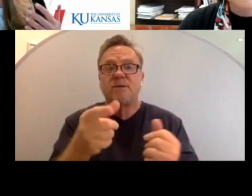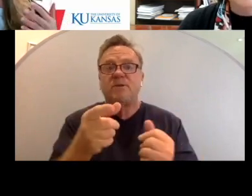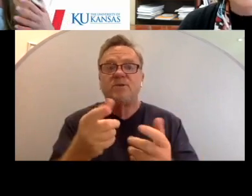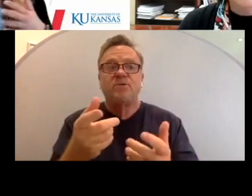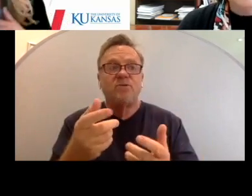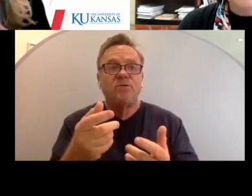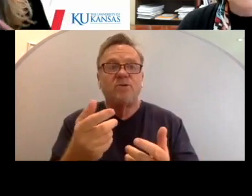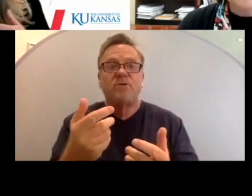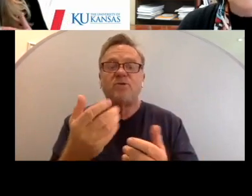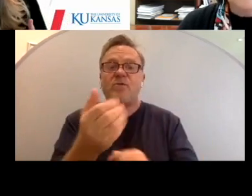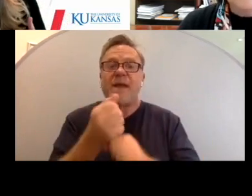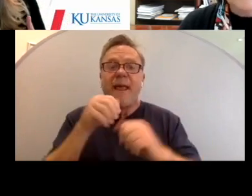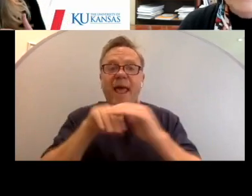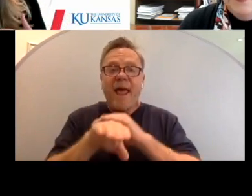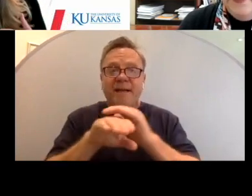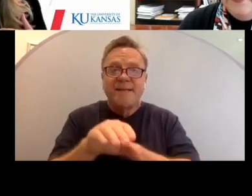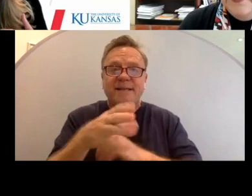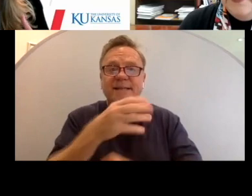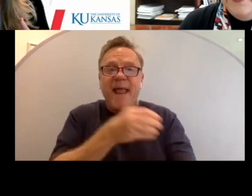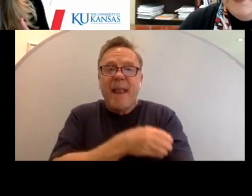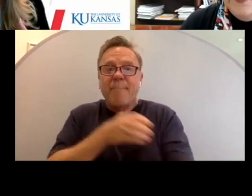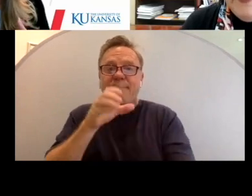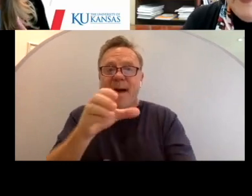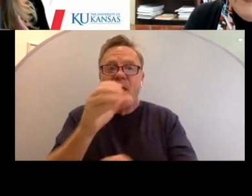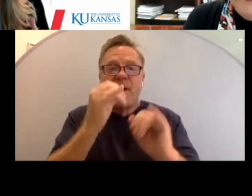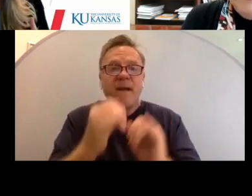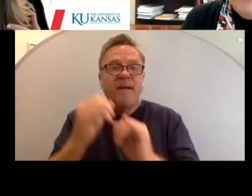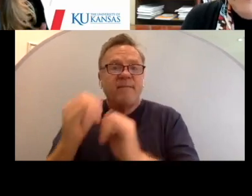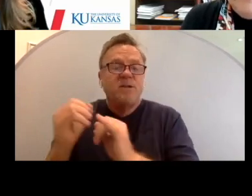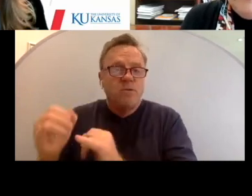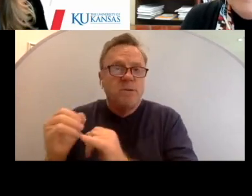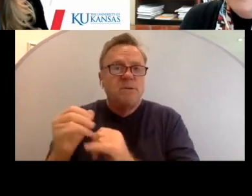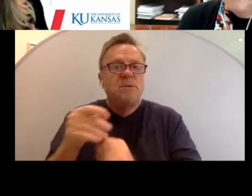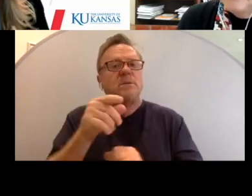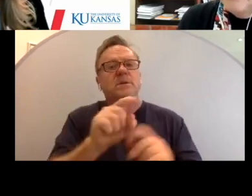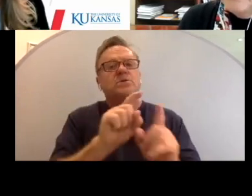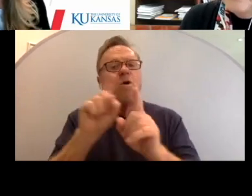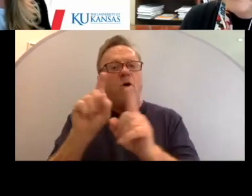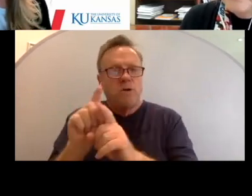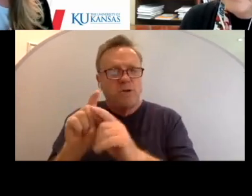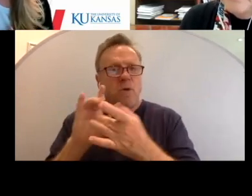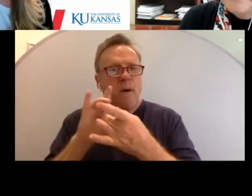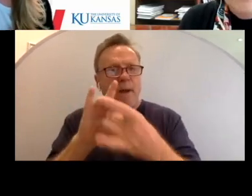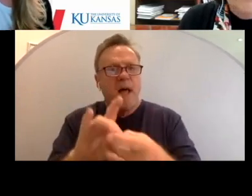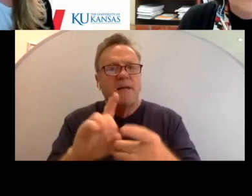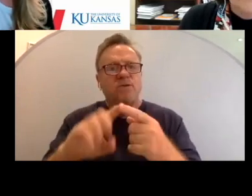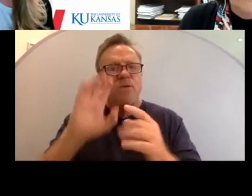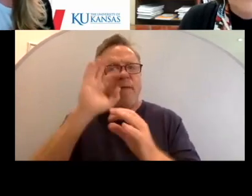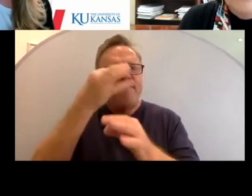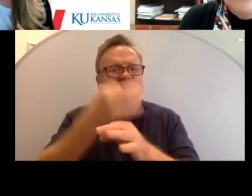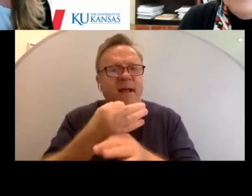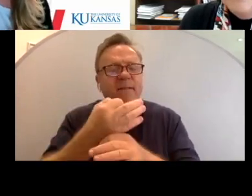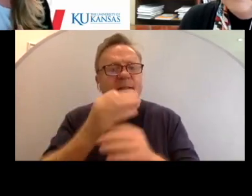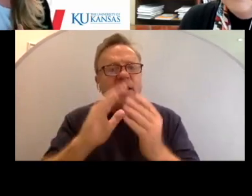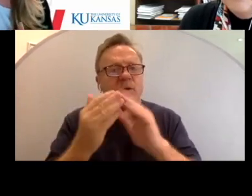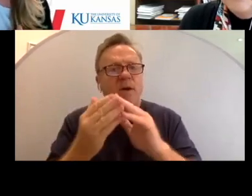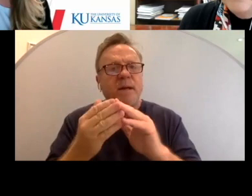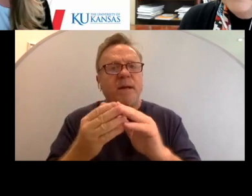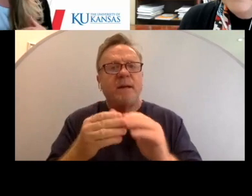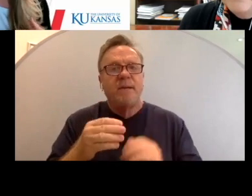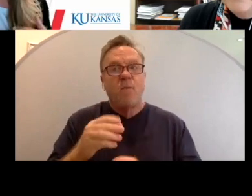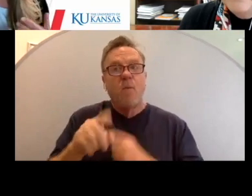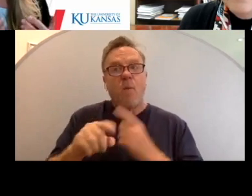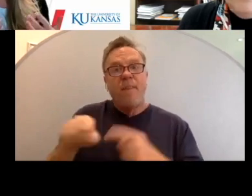access and empower individuals. And this also applies to the faith communities and their utilization.